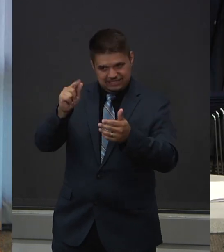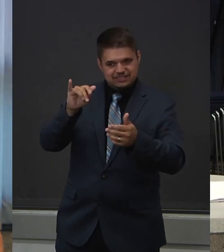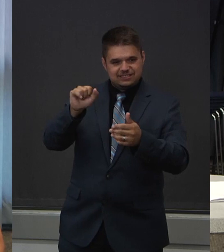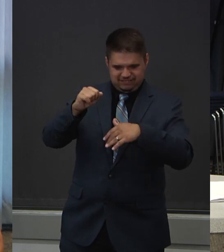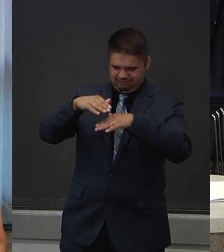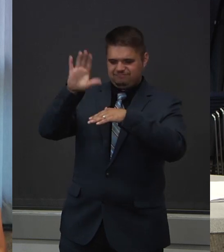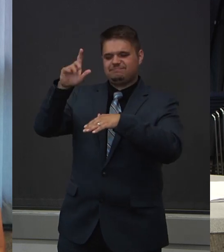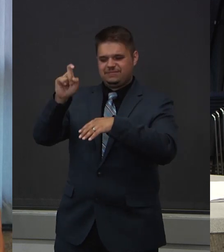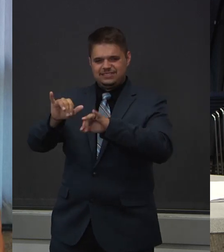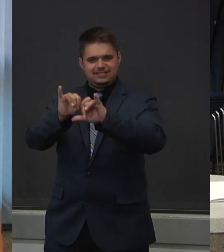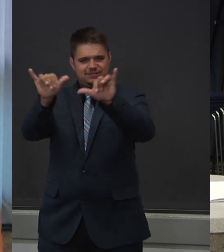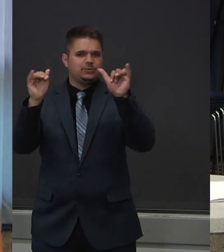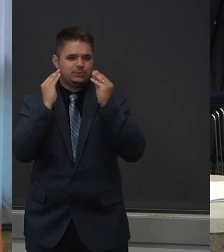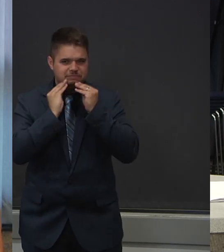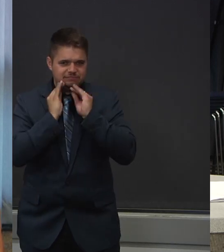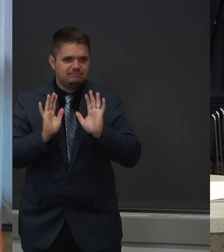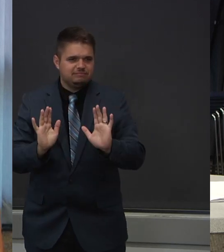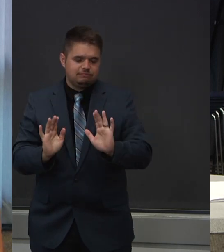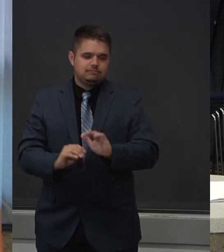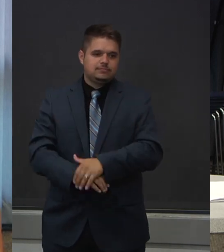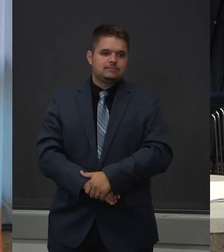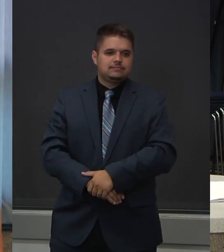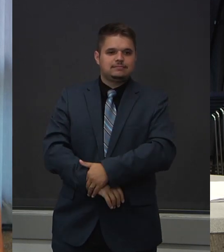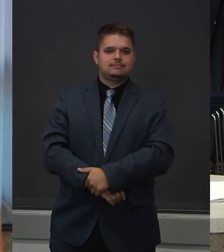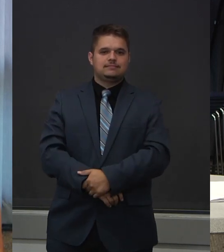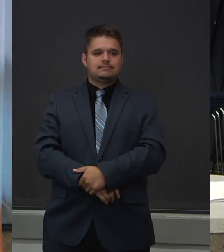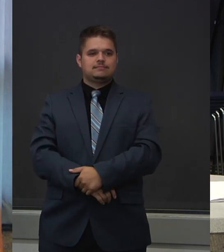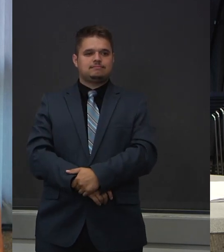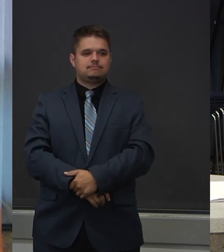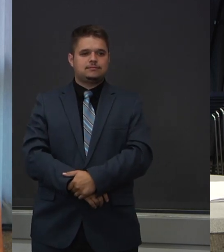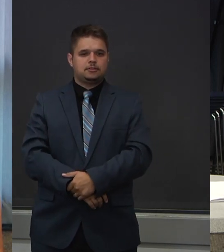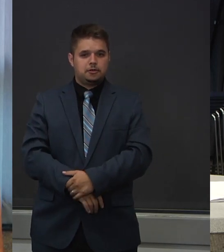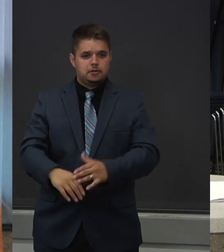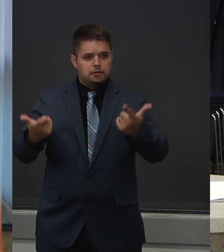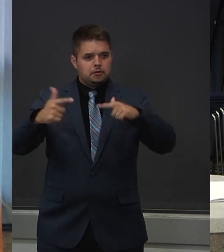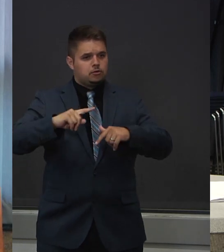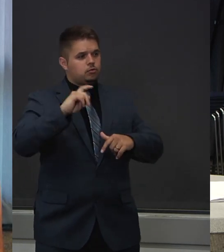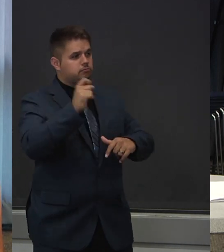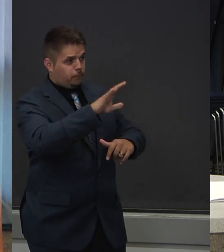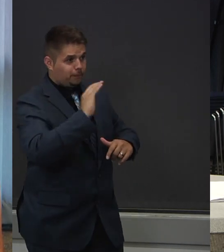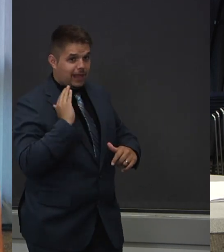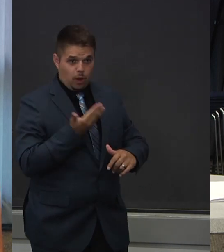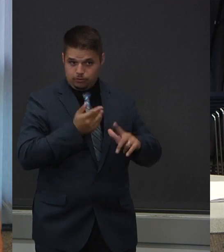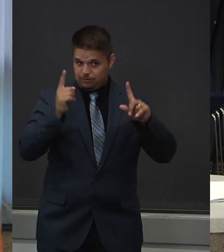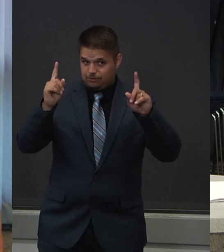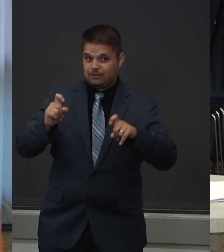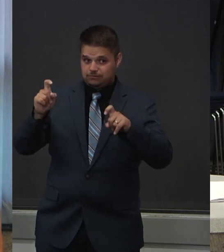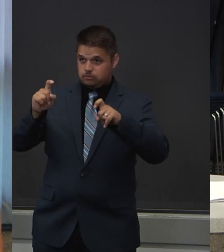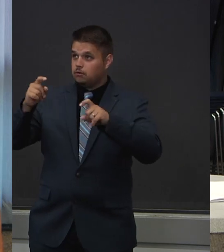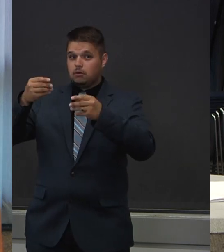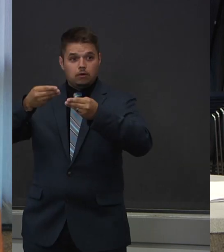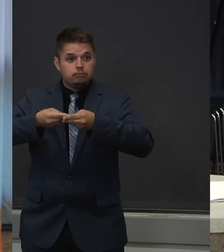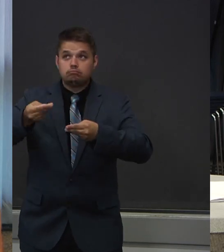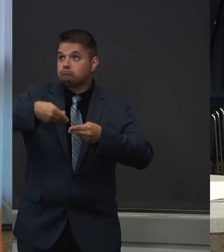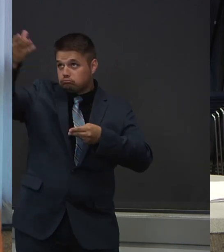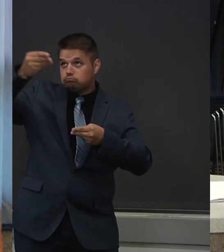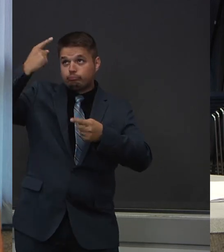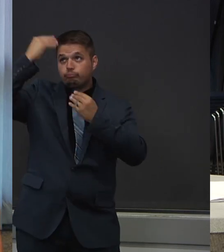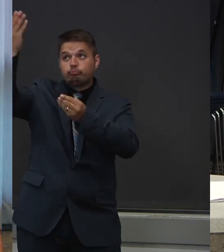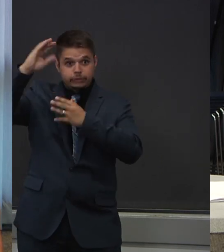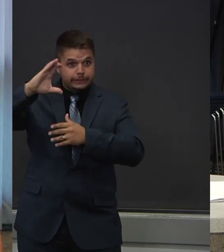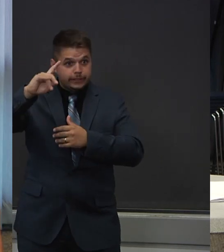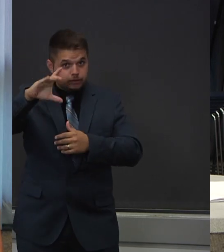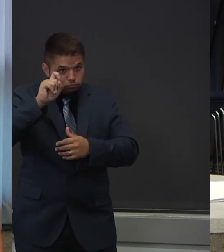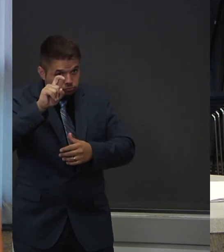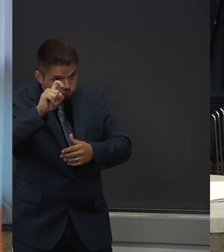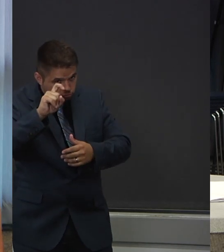Wendy asks, are we still sending our tests to the CDC for confirmation? No, we're not. We